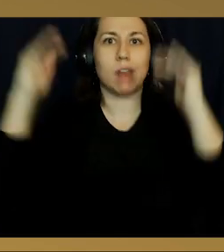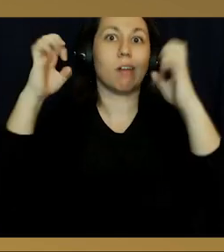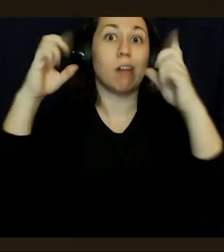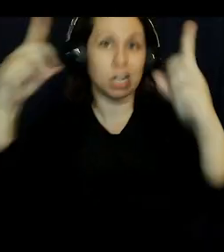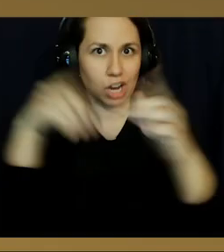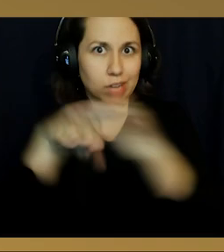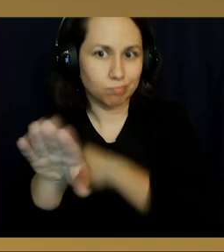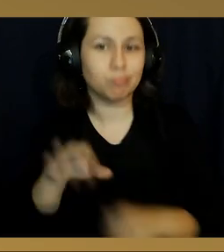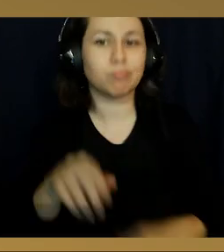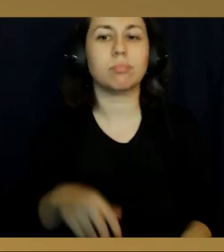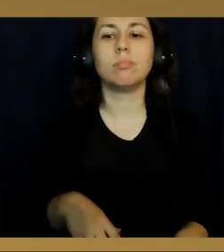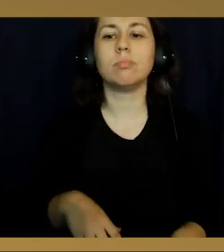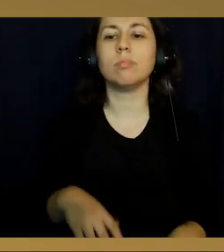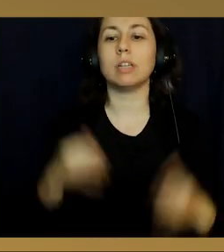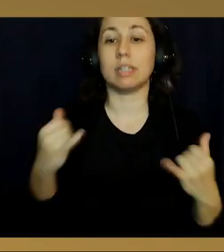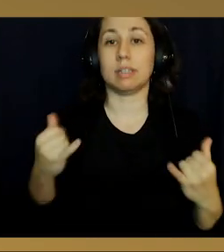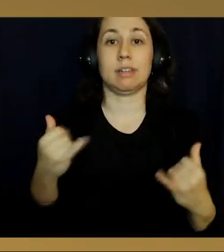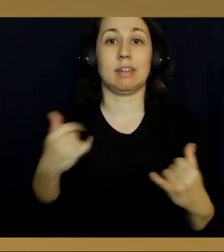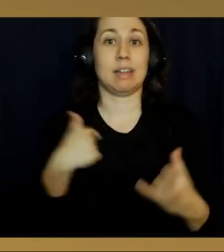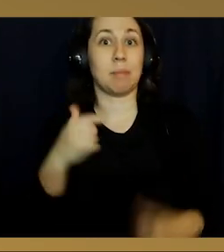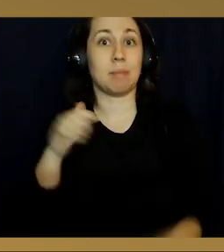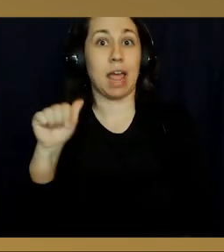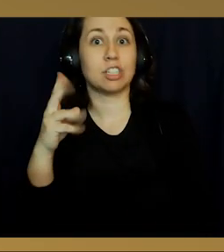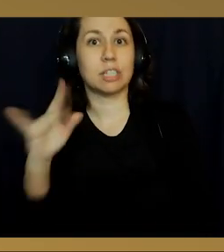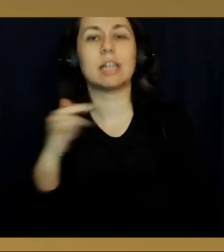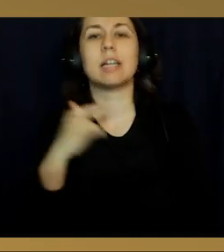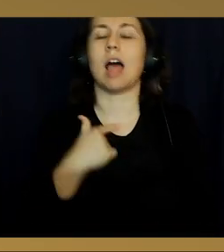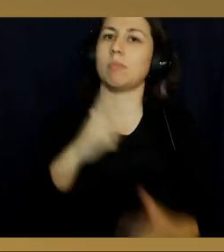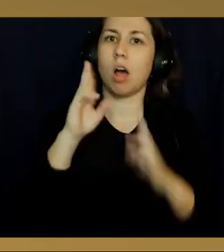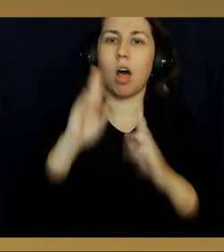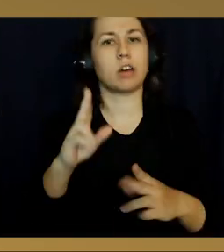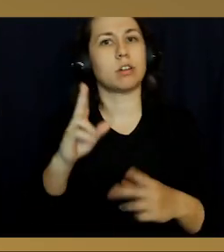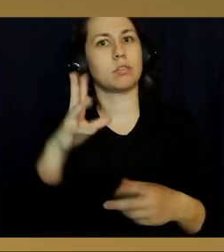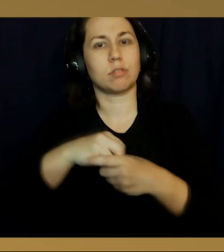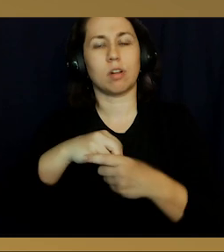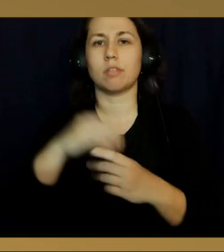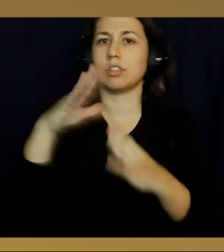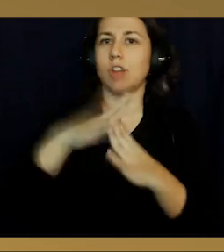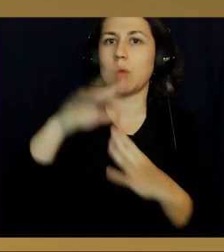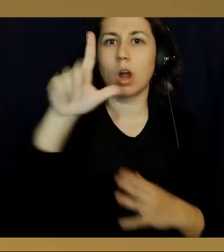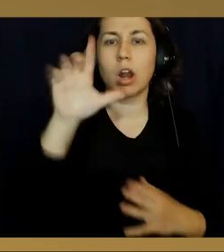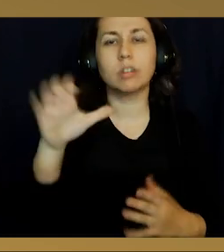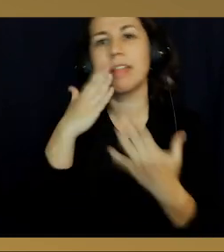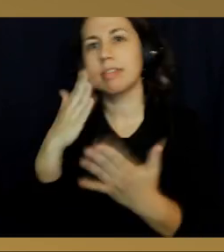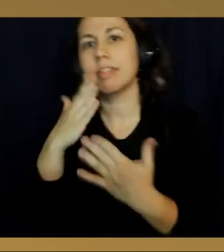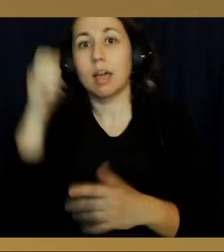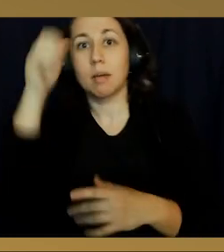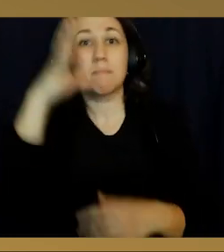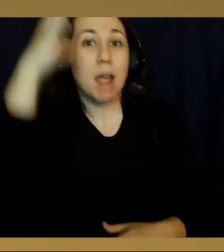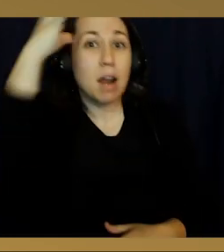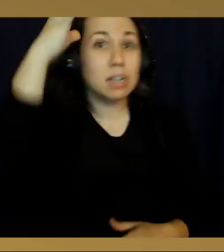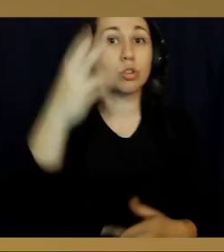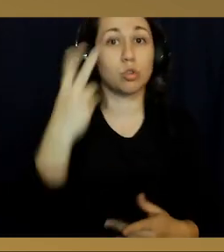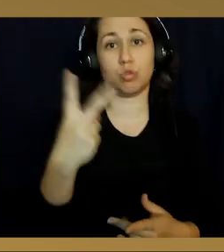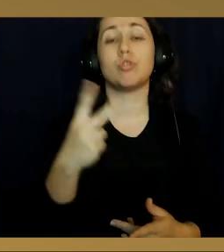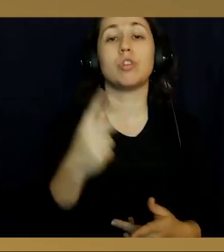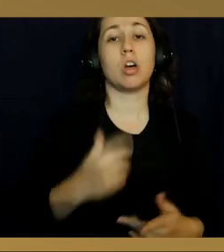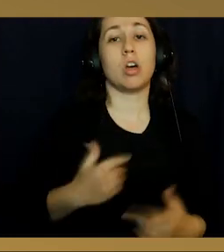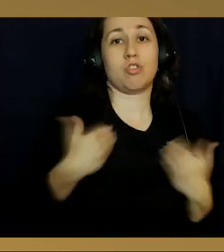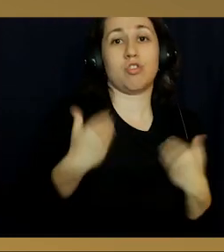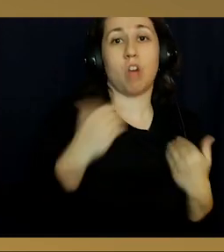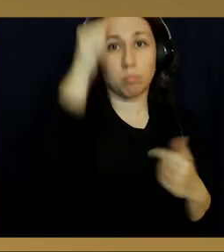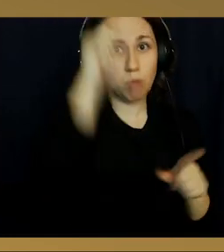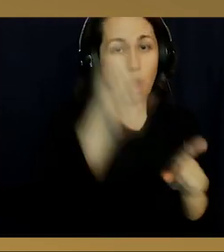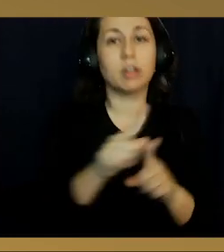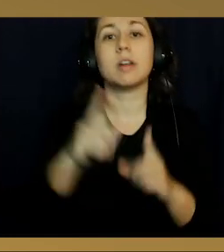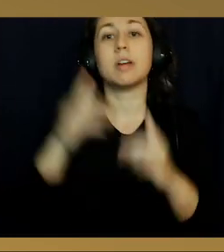education. Hello, my name is Ashley Palemonte, and it is an honor to be part of SUSD's Top 100 this year. I would like to